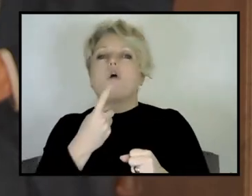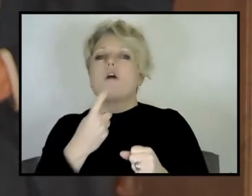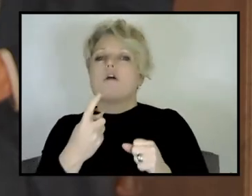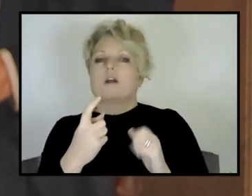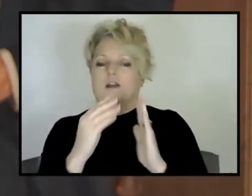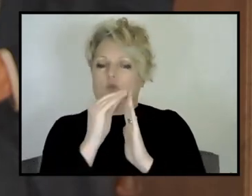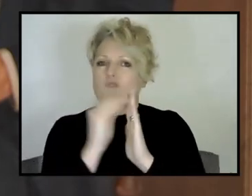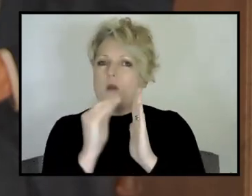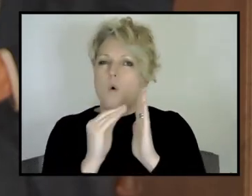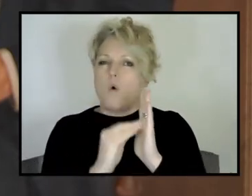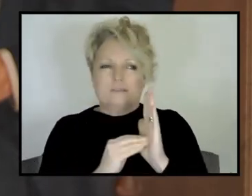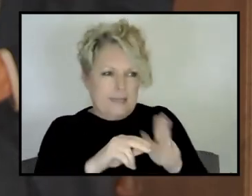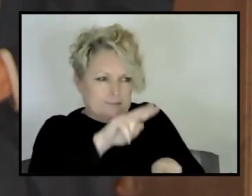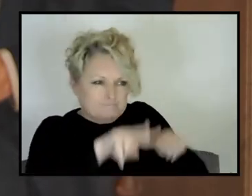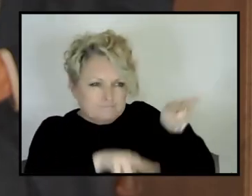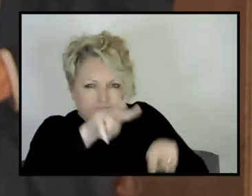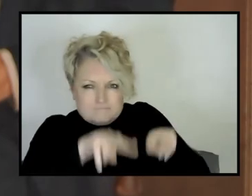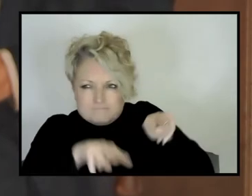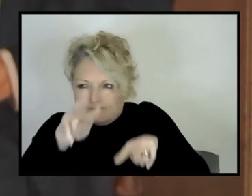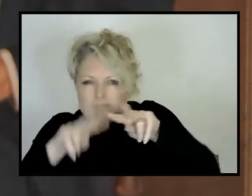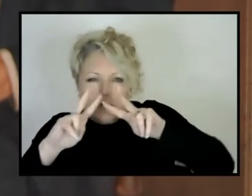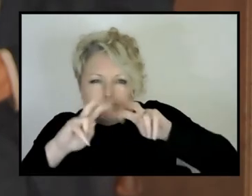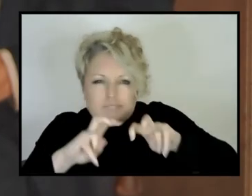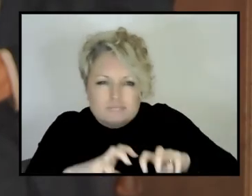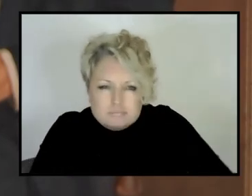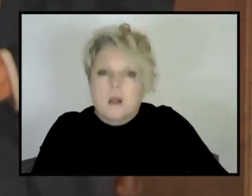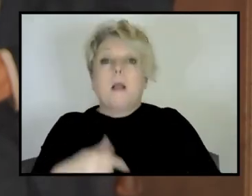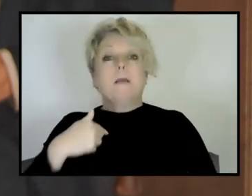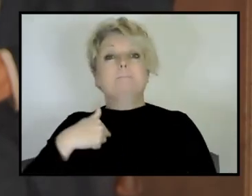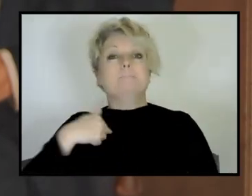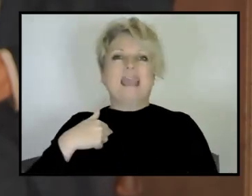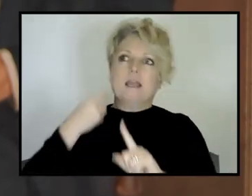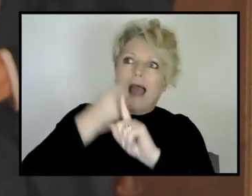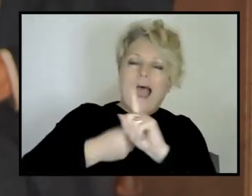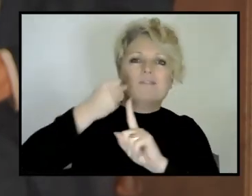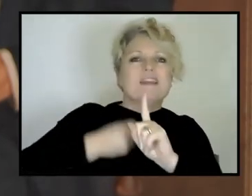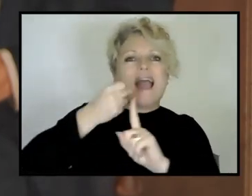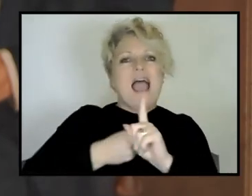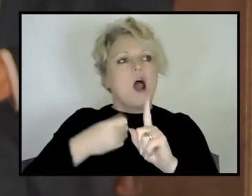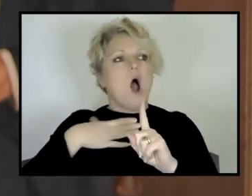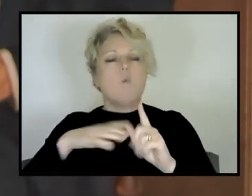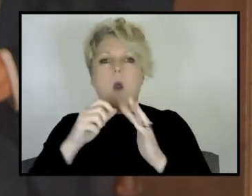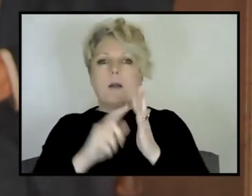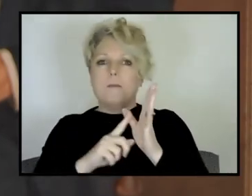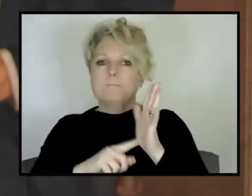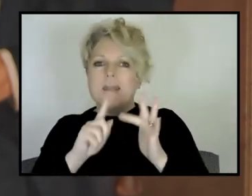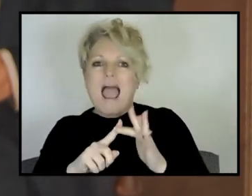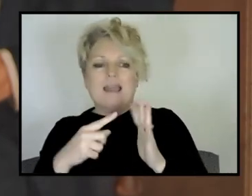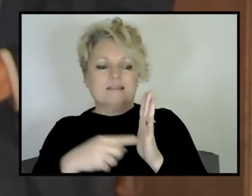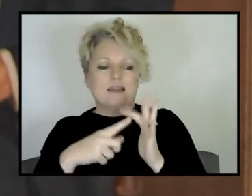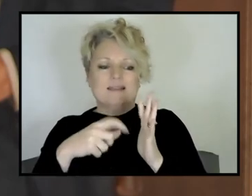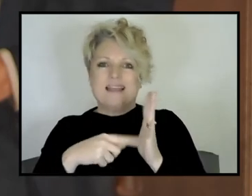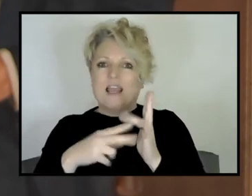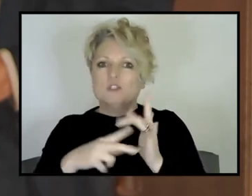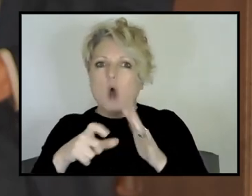was the, probably the, the, one of the head cheerleaders of, you know, trying to advocate for plate tectonic processes in the Precambrian. And